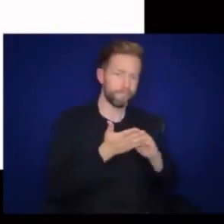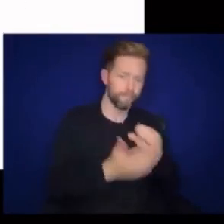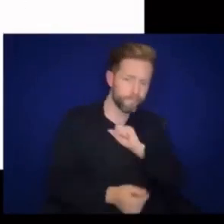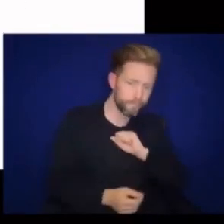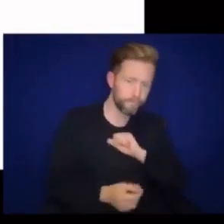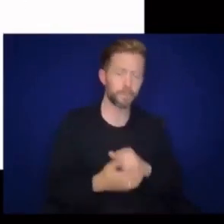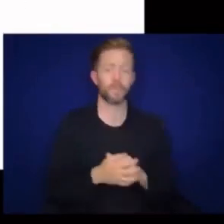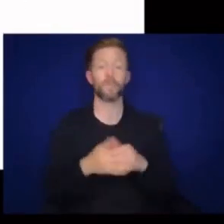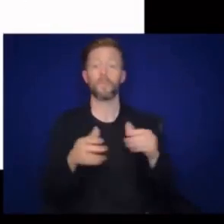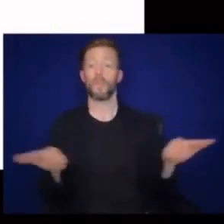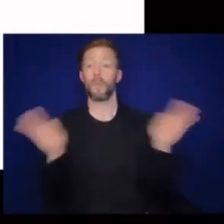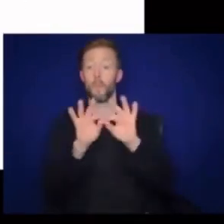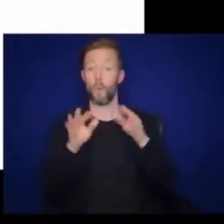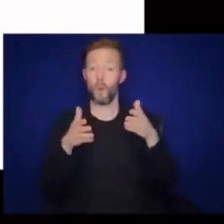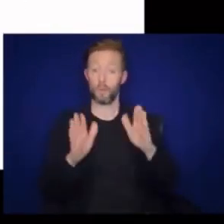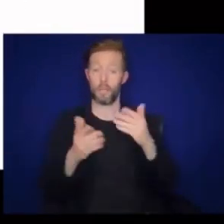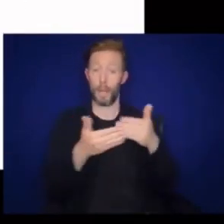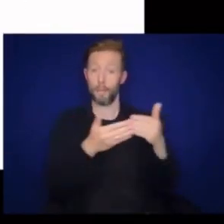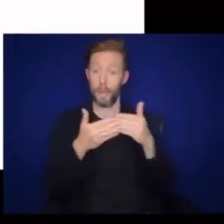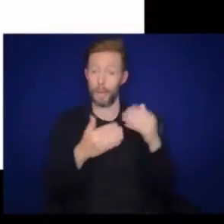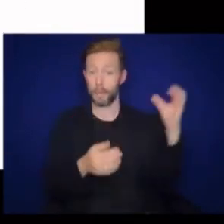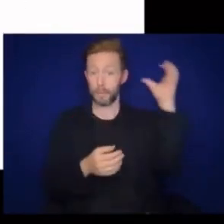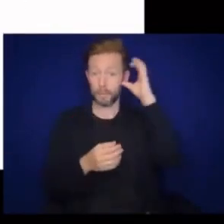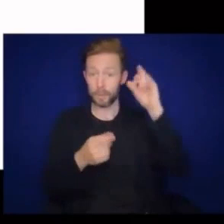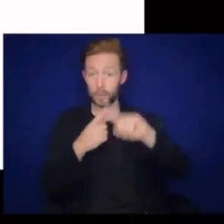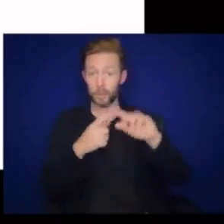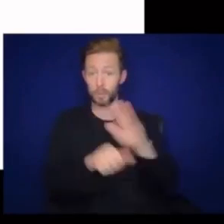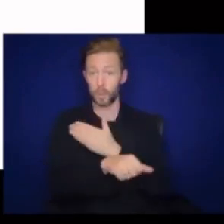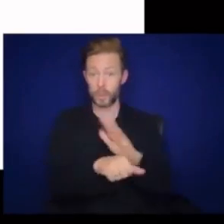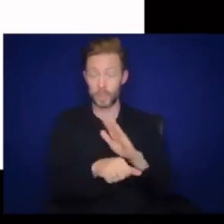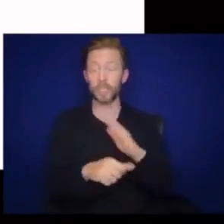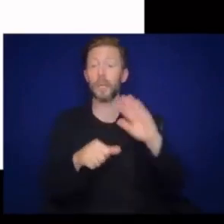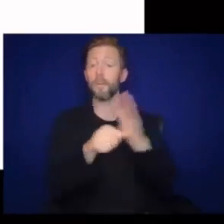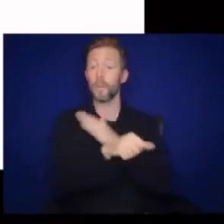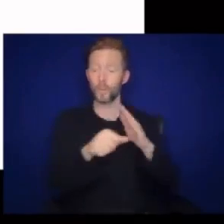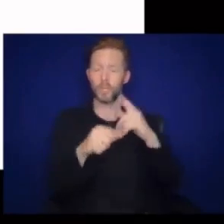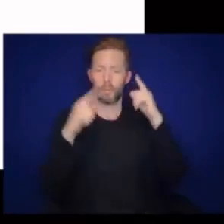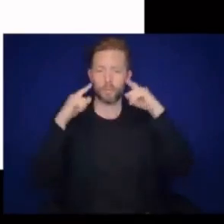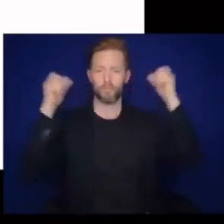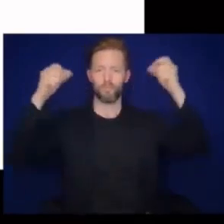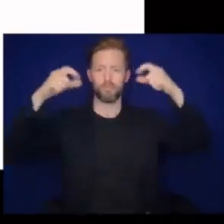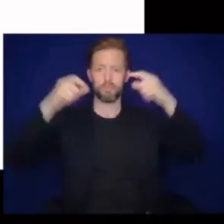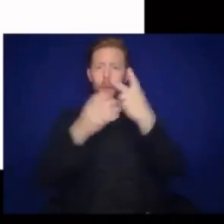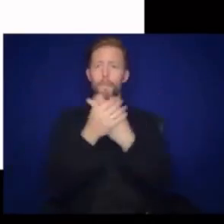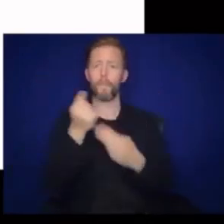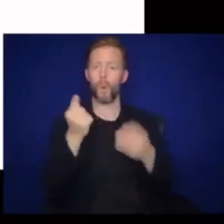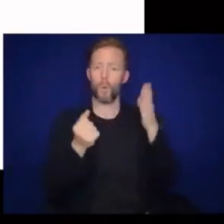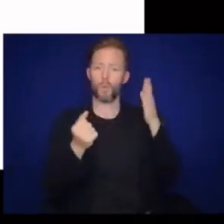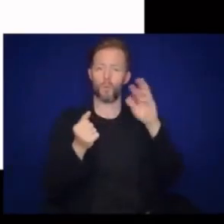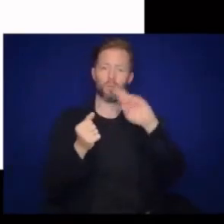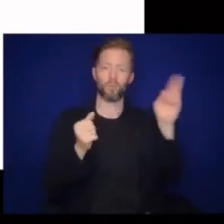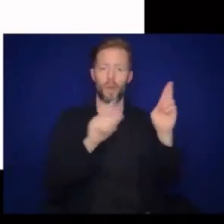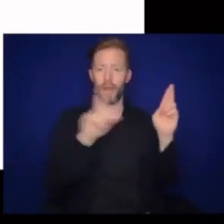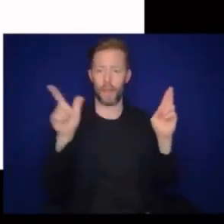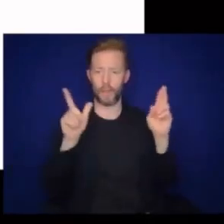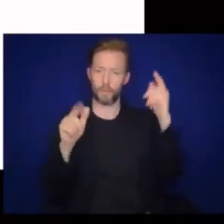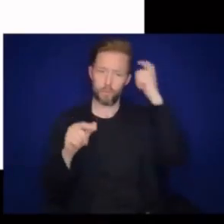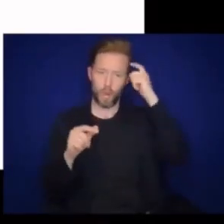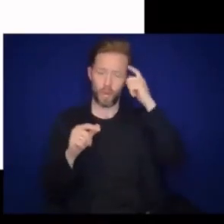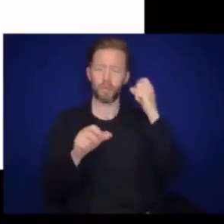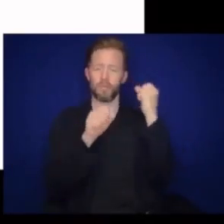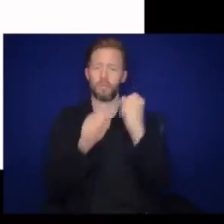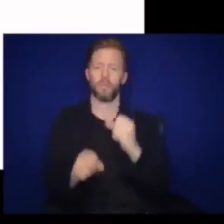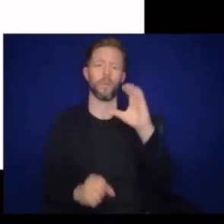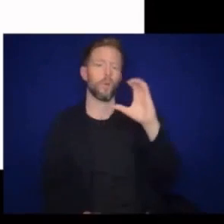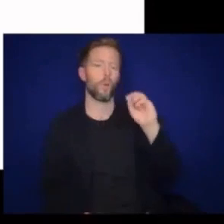It is important to allow babies to listen to music because music stimulates both sides of the brain at once, strengthening the corpus